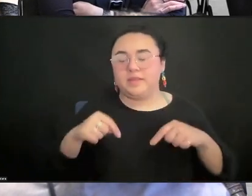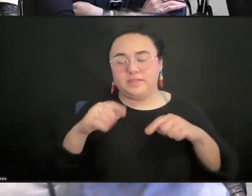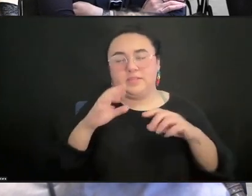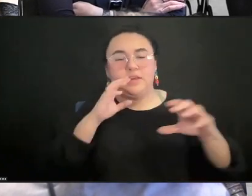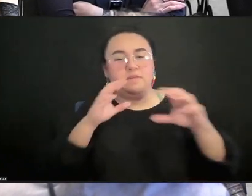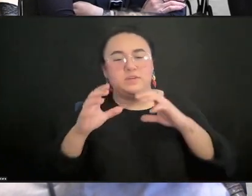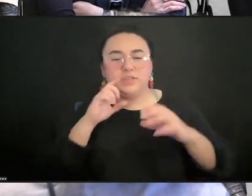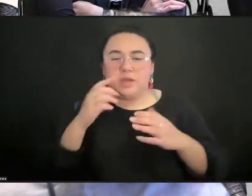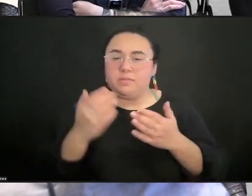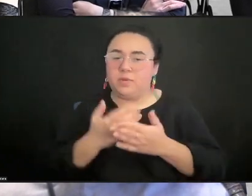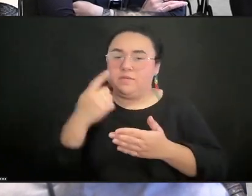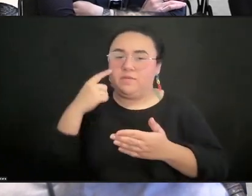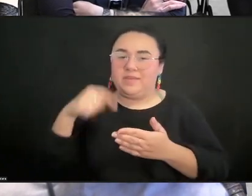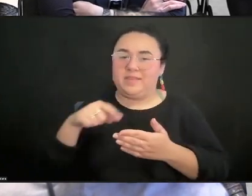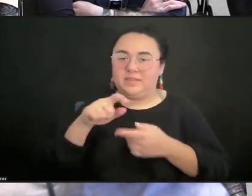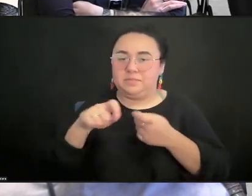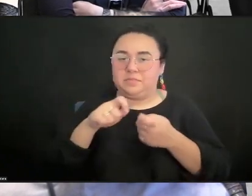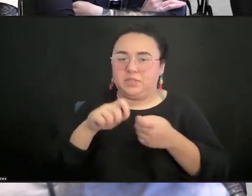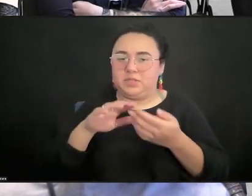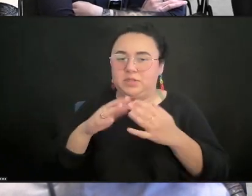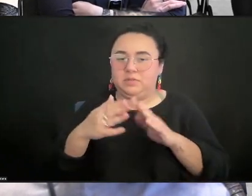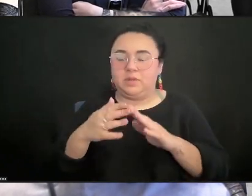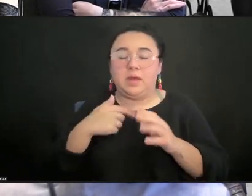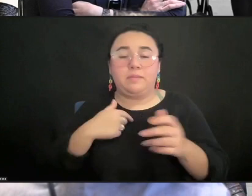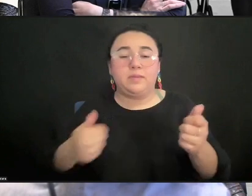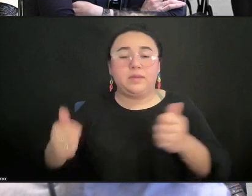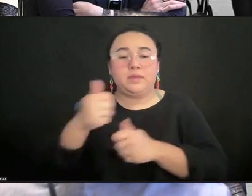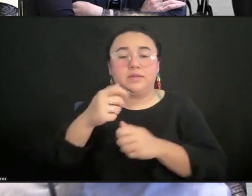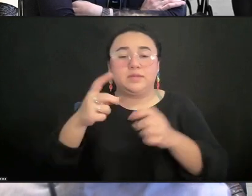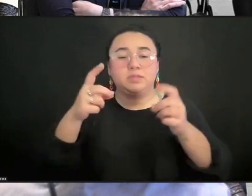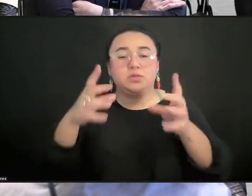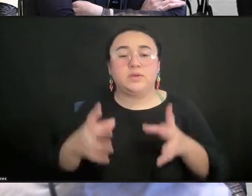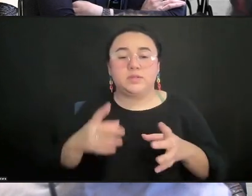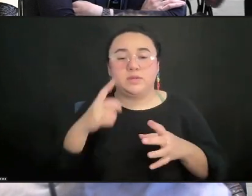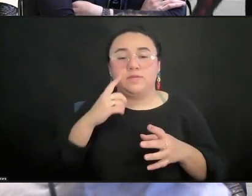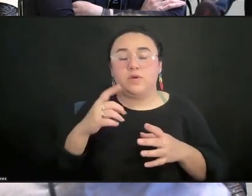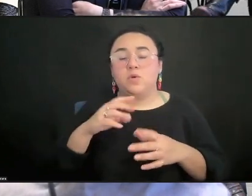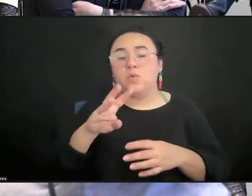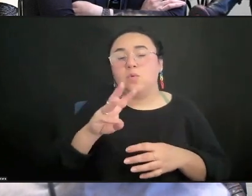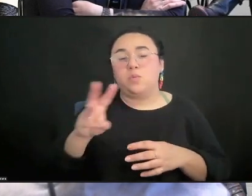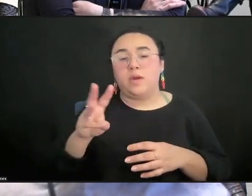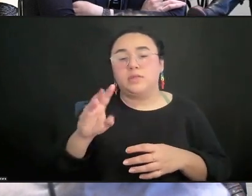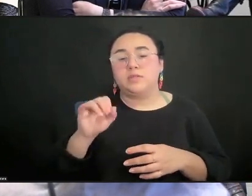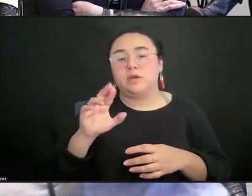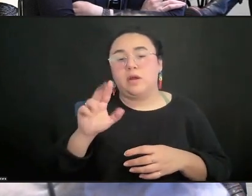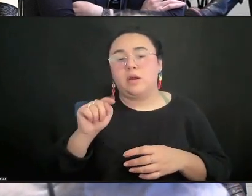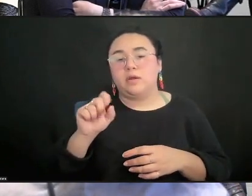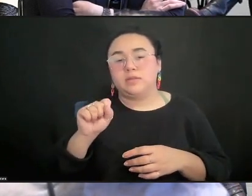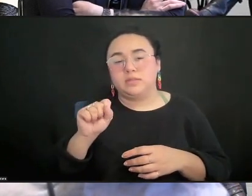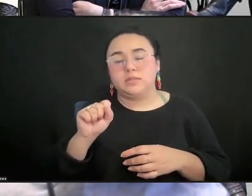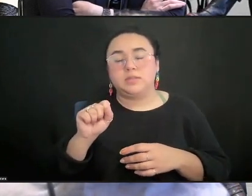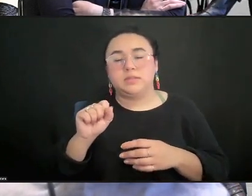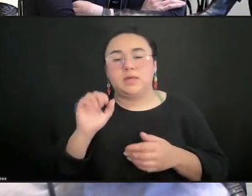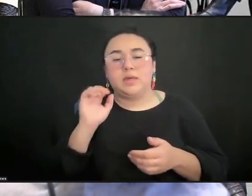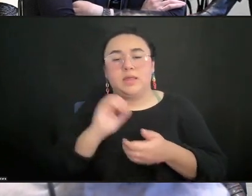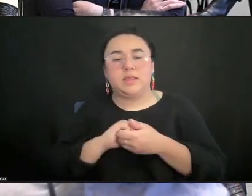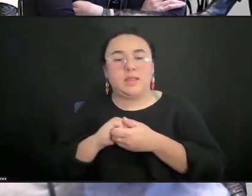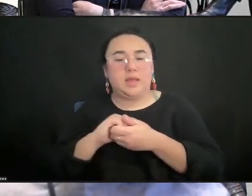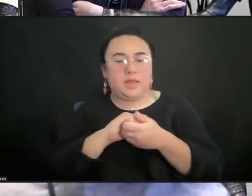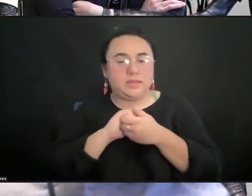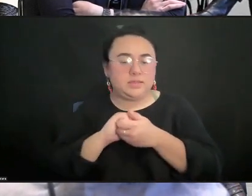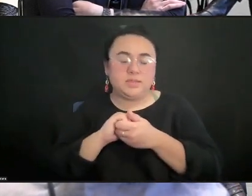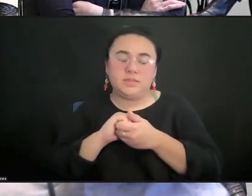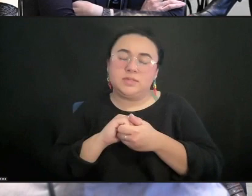I am now the new executive director of the Western Arts Alliance, and we have a very significant program in this space